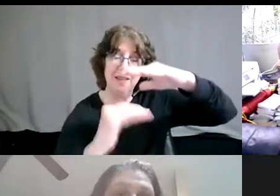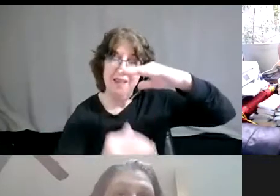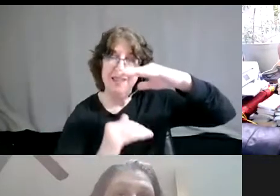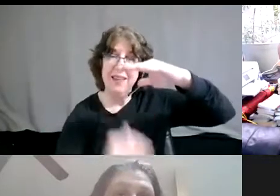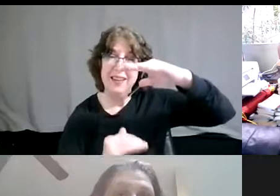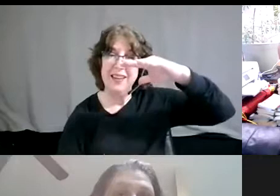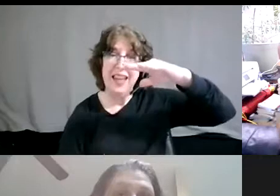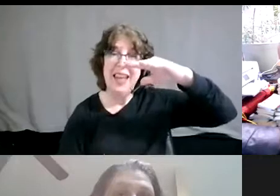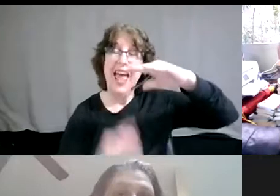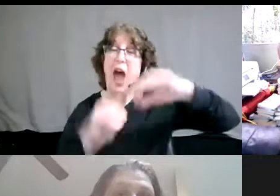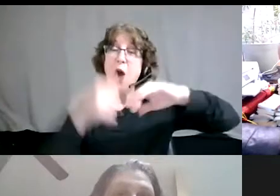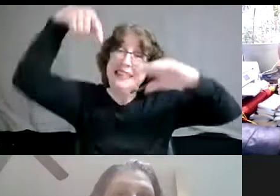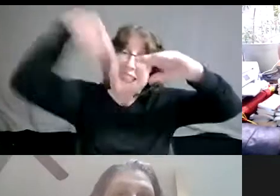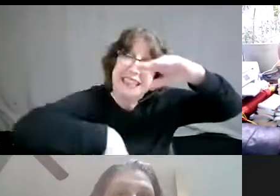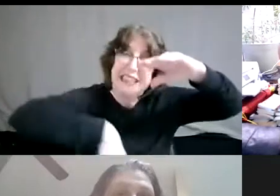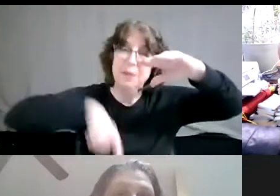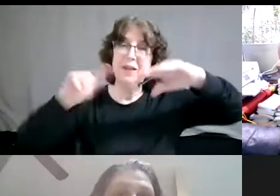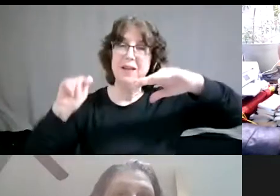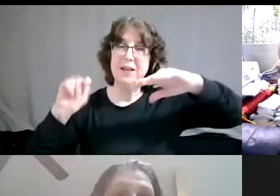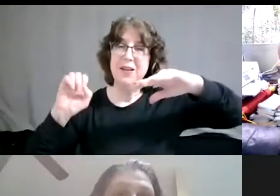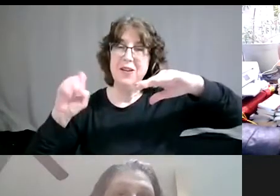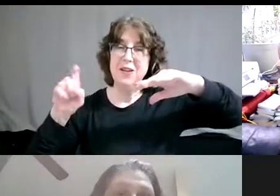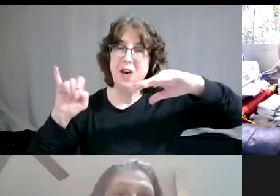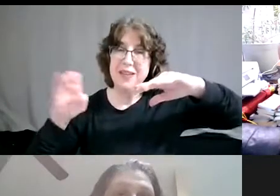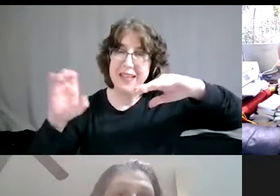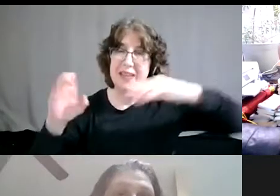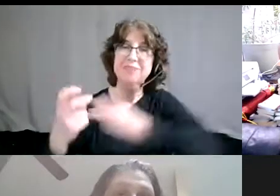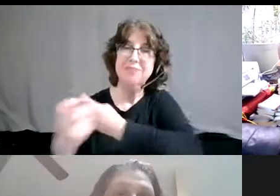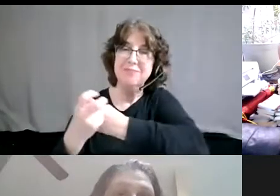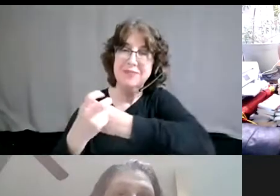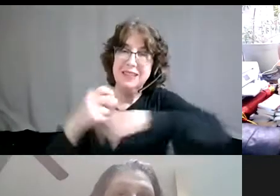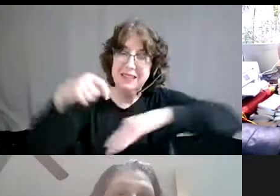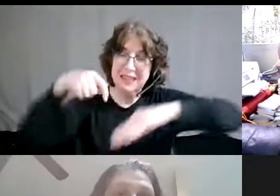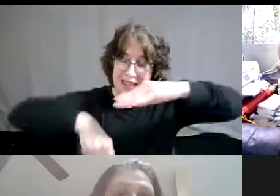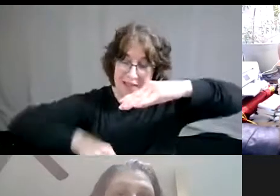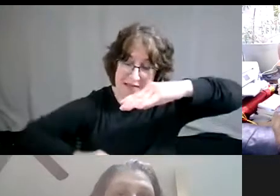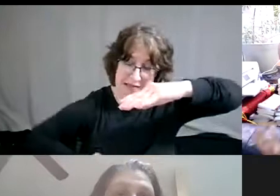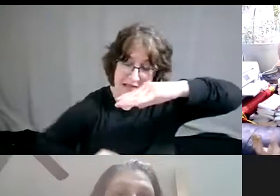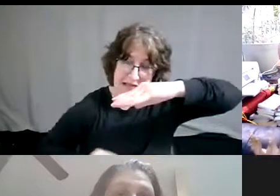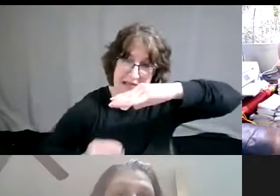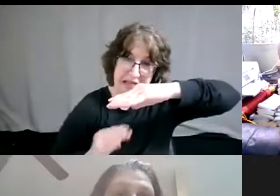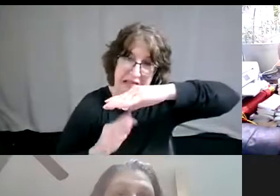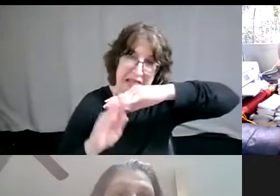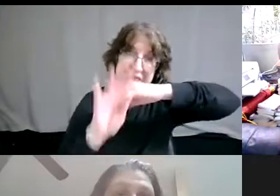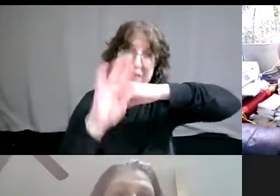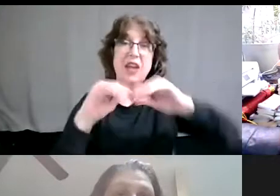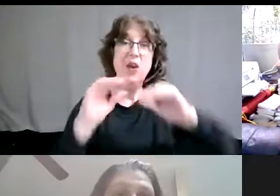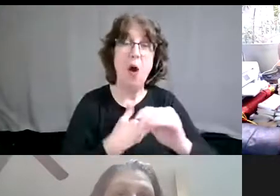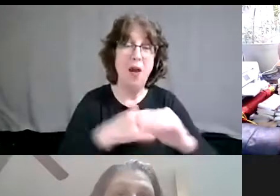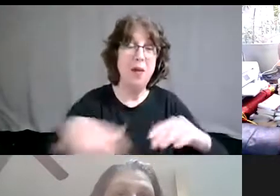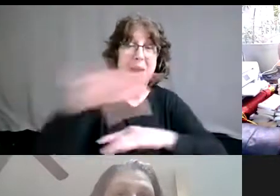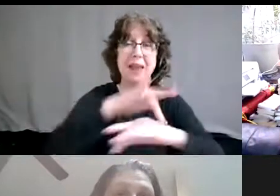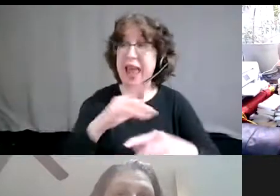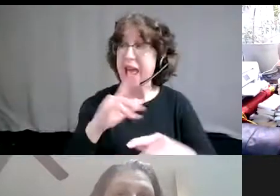extent is that seeping into our space? And to what extent is some of the inequity in our space